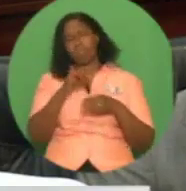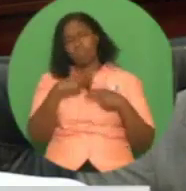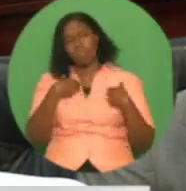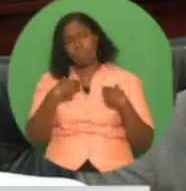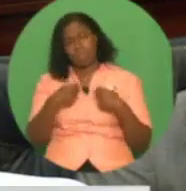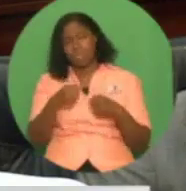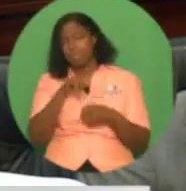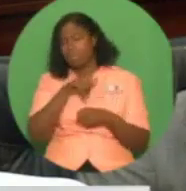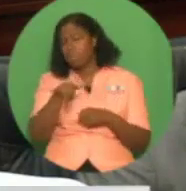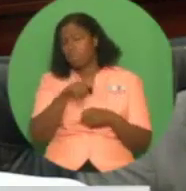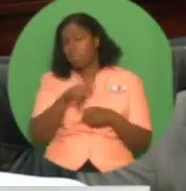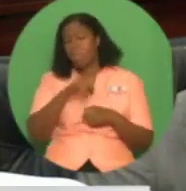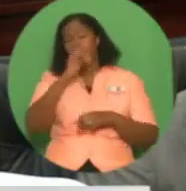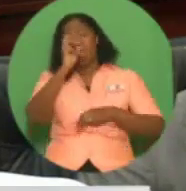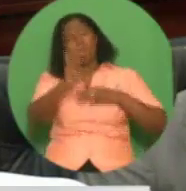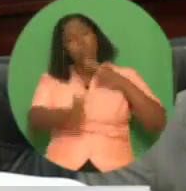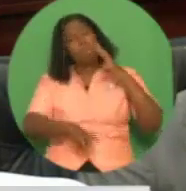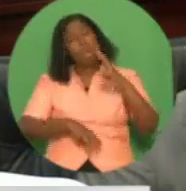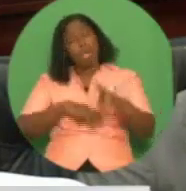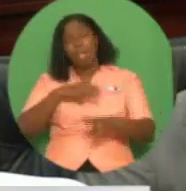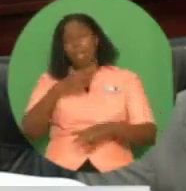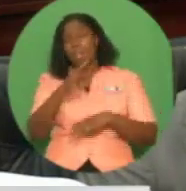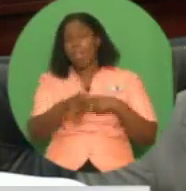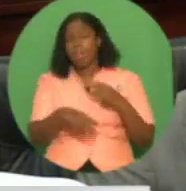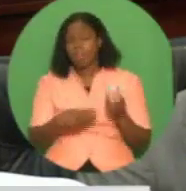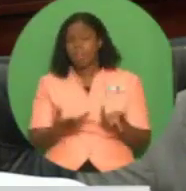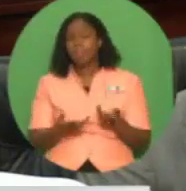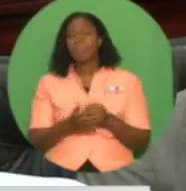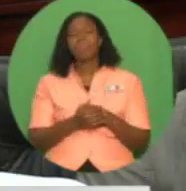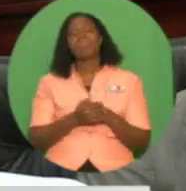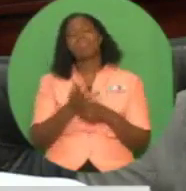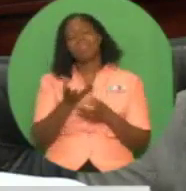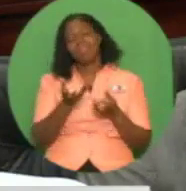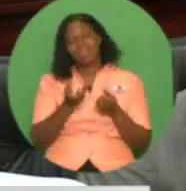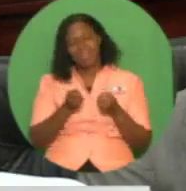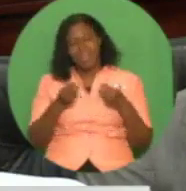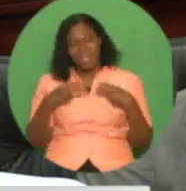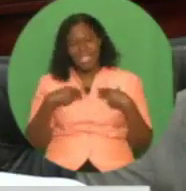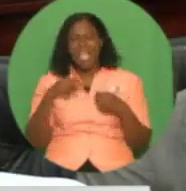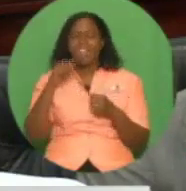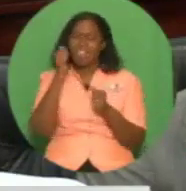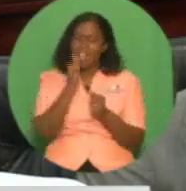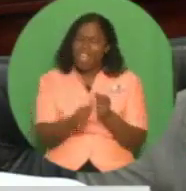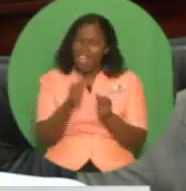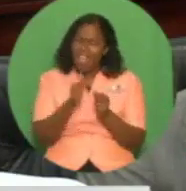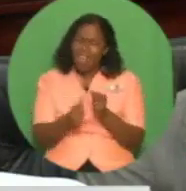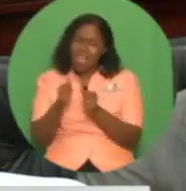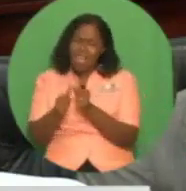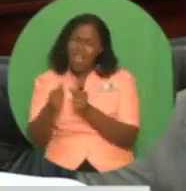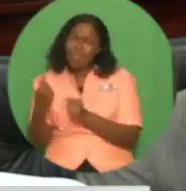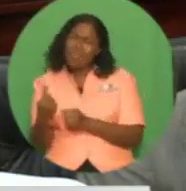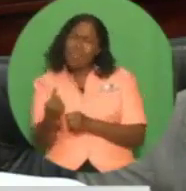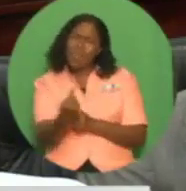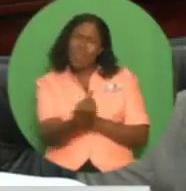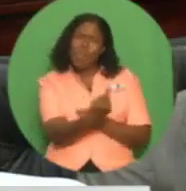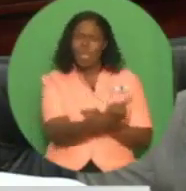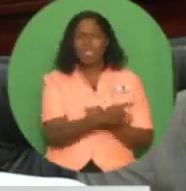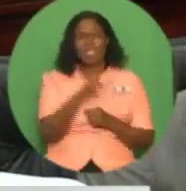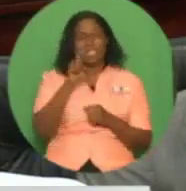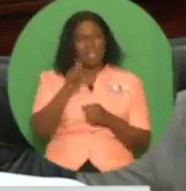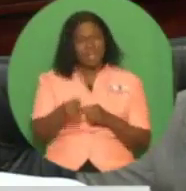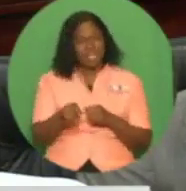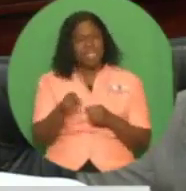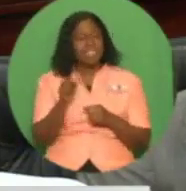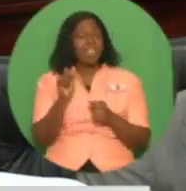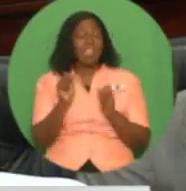our goal of achieving universal health coverage is quickly becoming within our reach, with every citizen having access